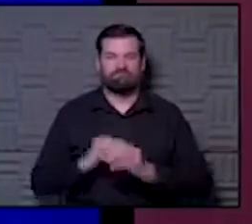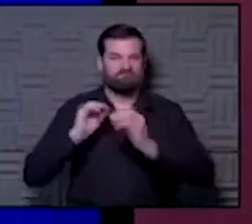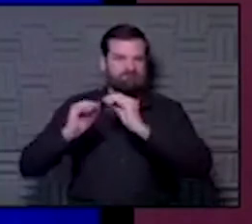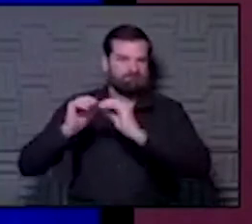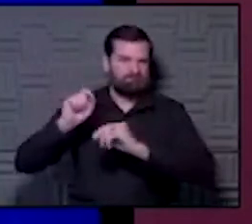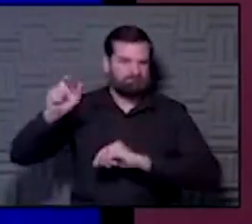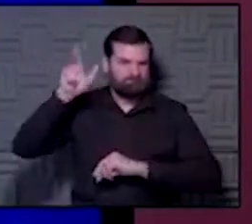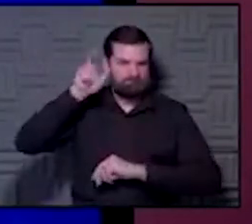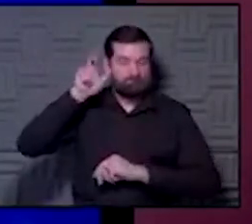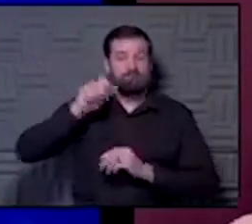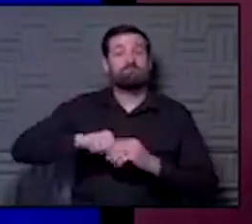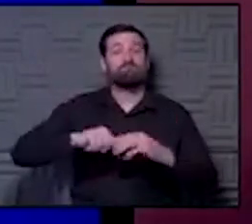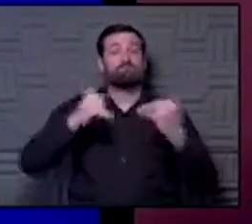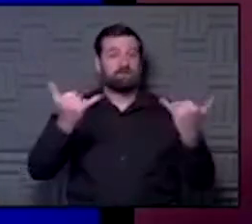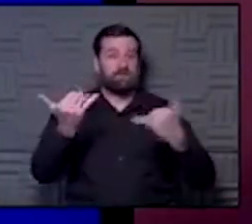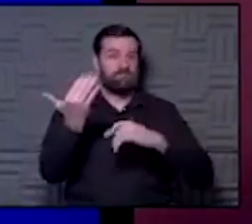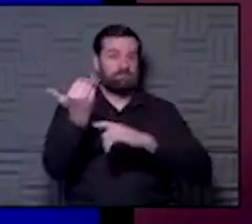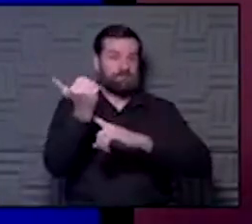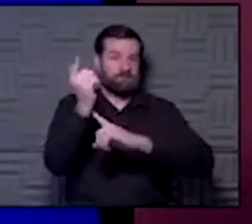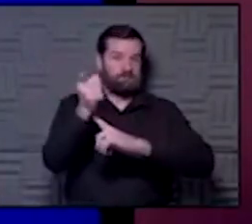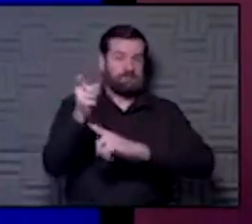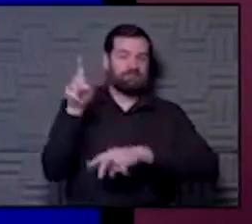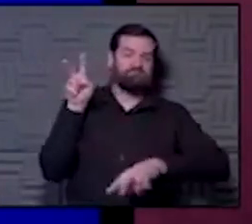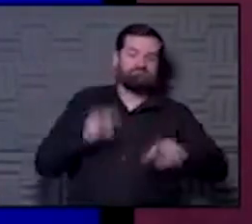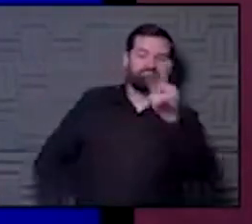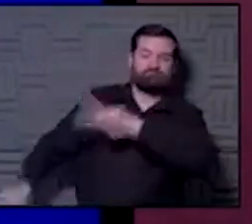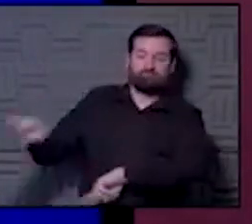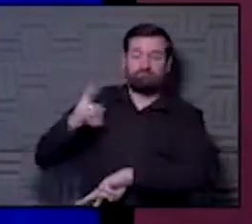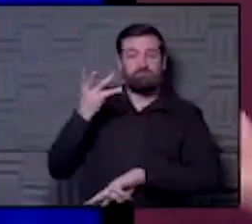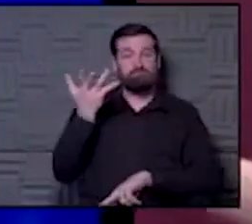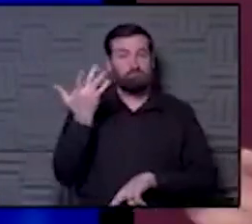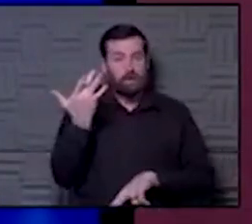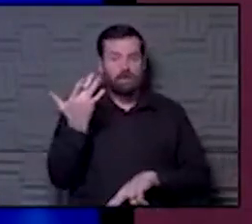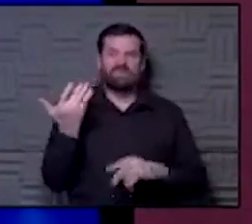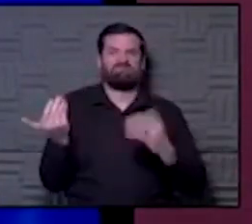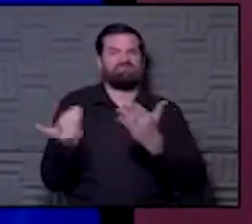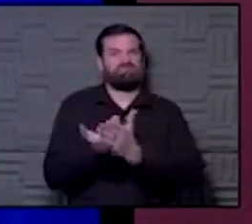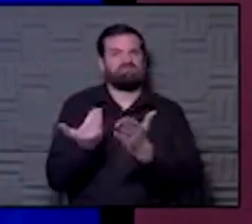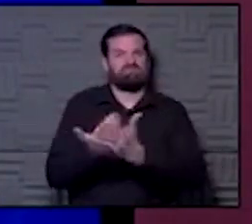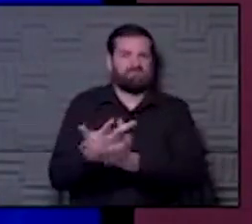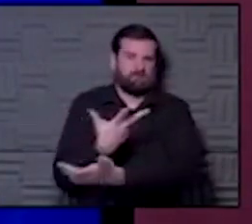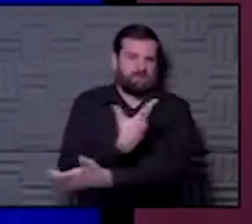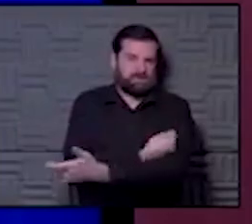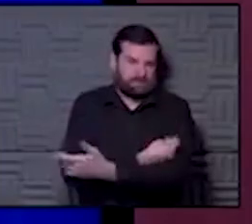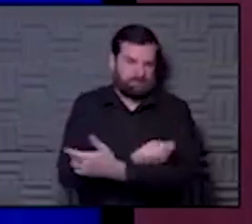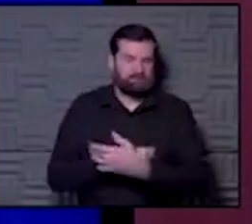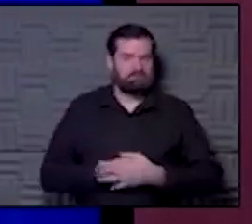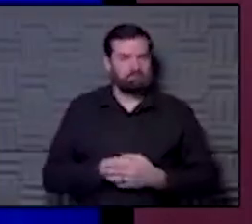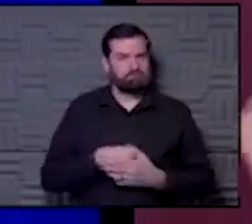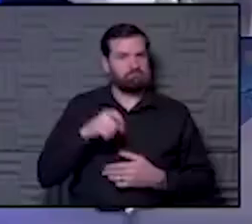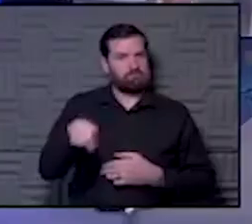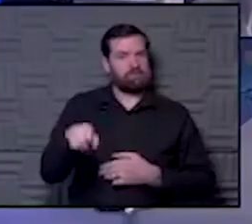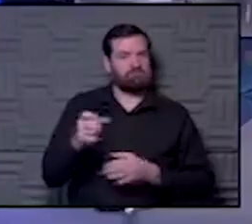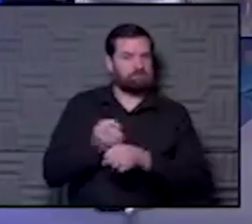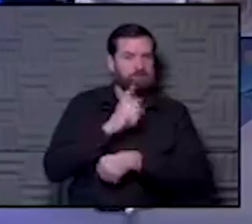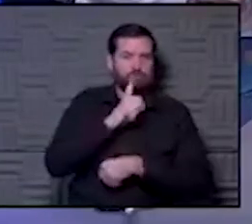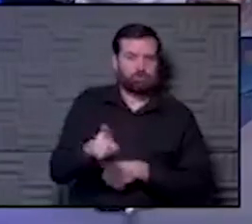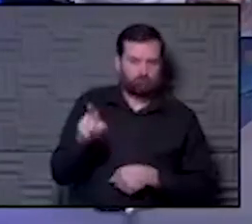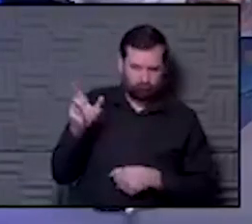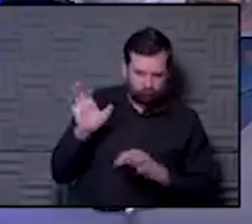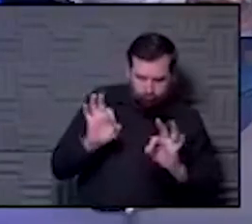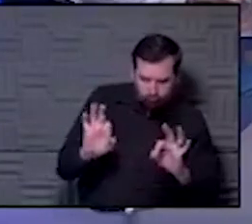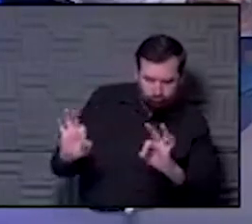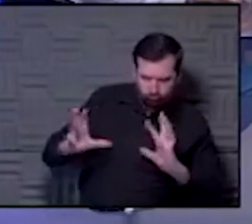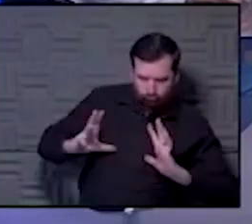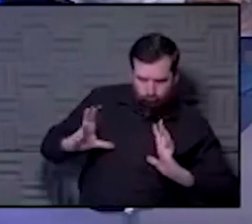All right. So there's a 15-minute observation period. And that's done because this is a relatively new vaccine, Hawk. And we need to make sure that people are okay after they get the